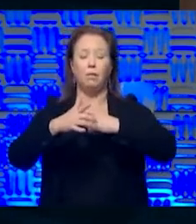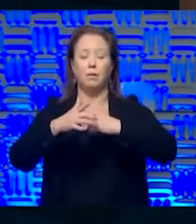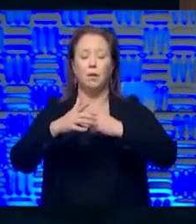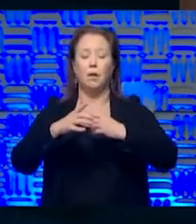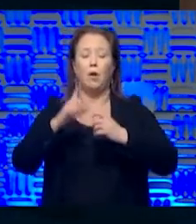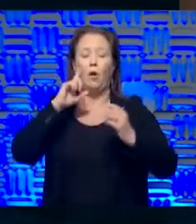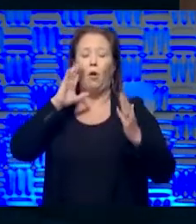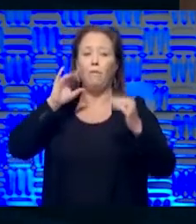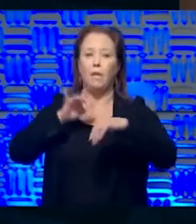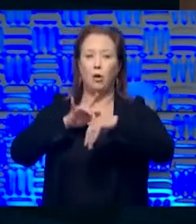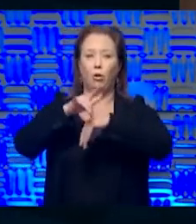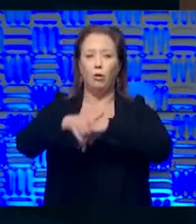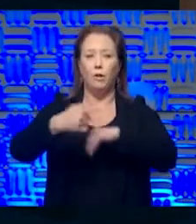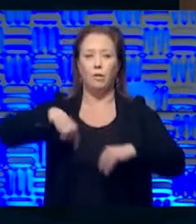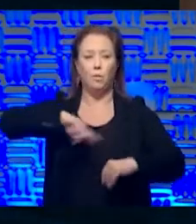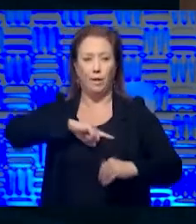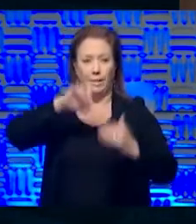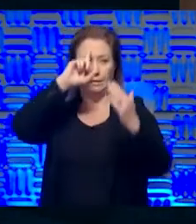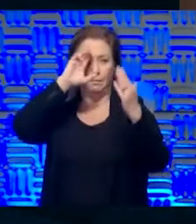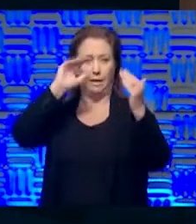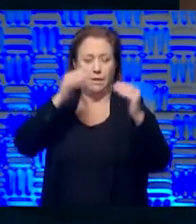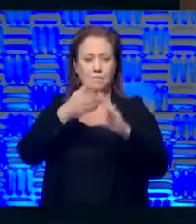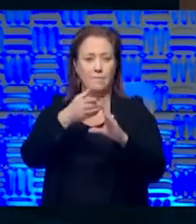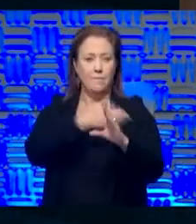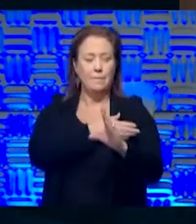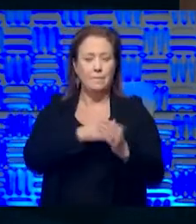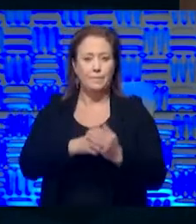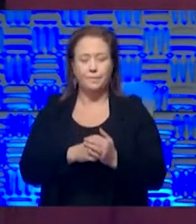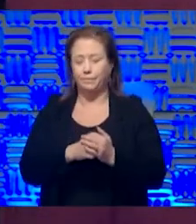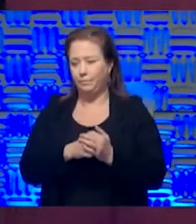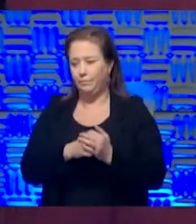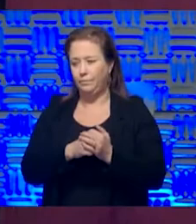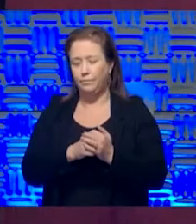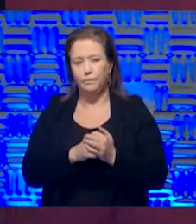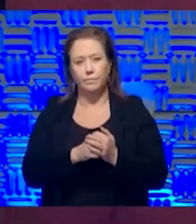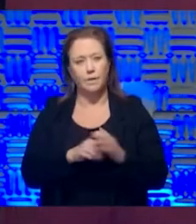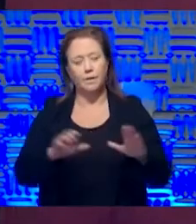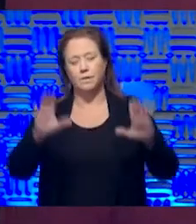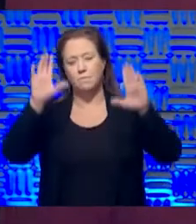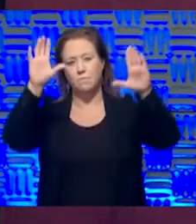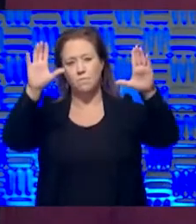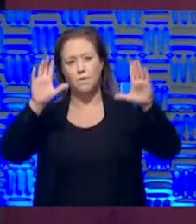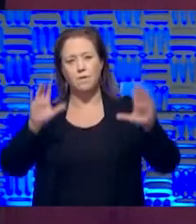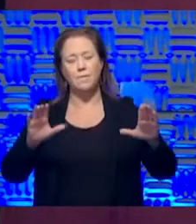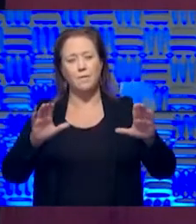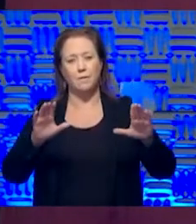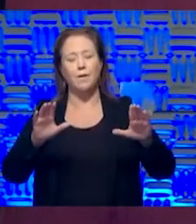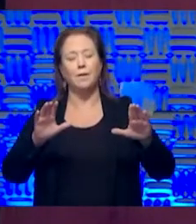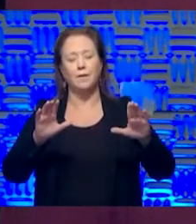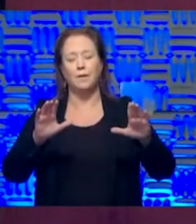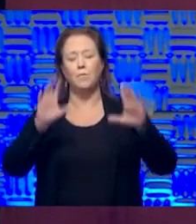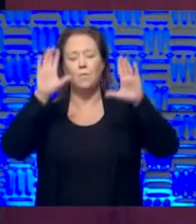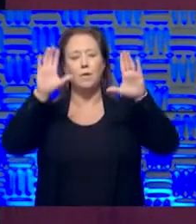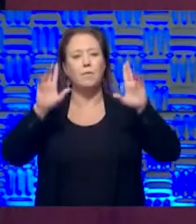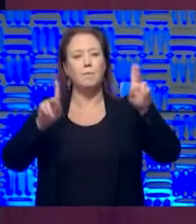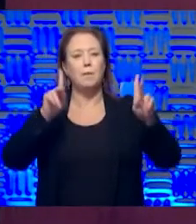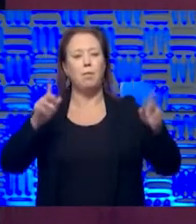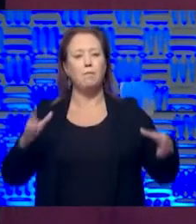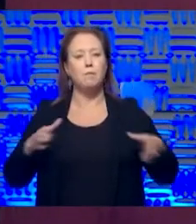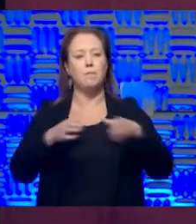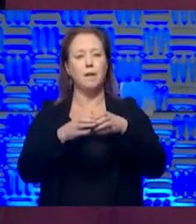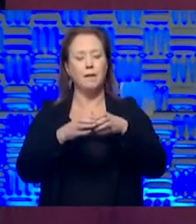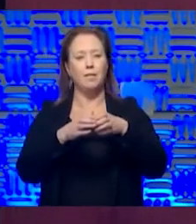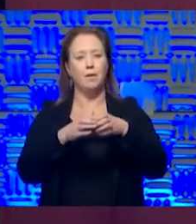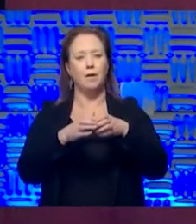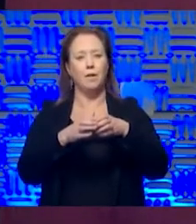we had had expected. Well, that sounds like a remarkable effort. And, you I think it's a sign of the times of people coming together, that all